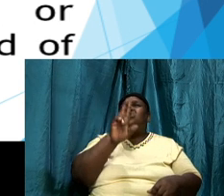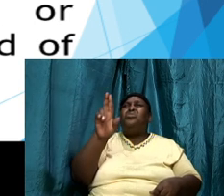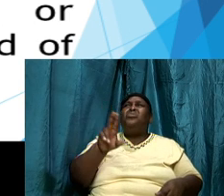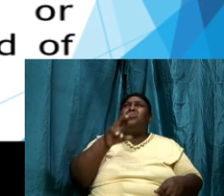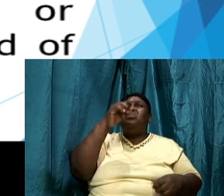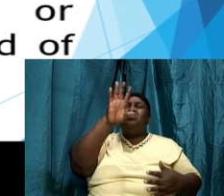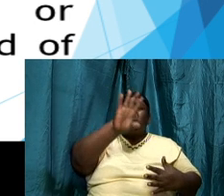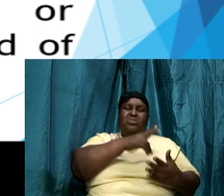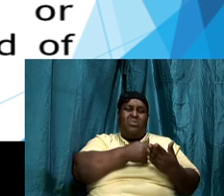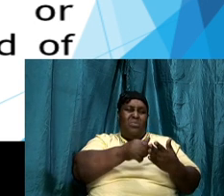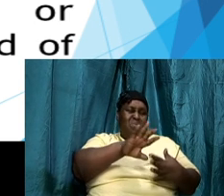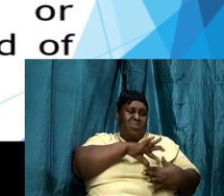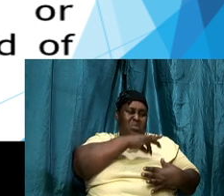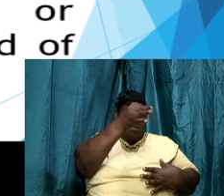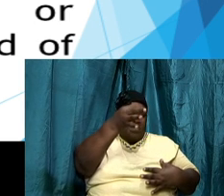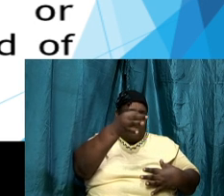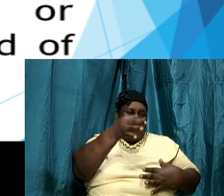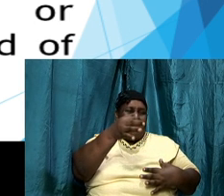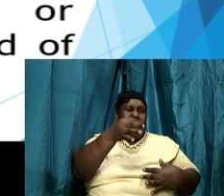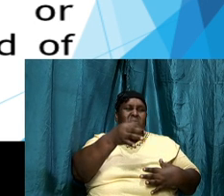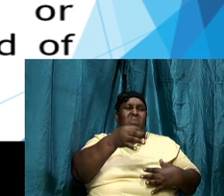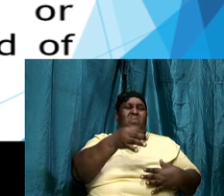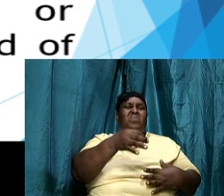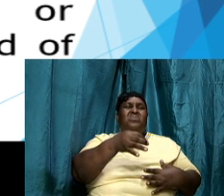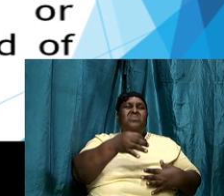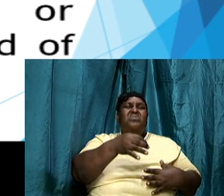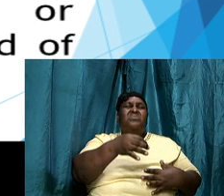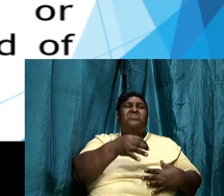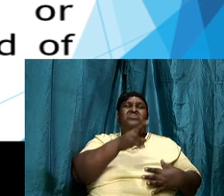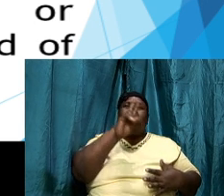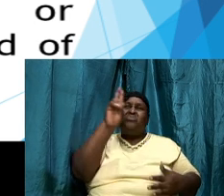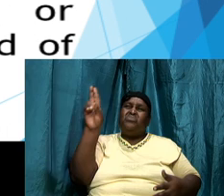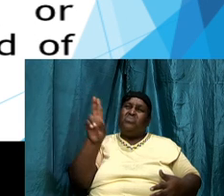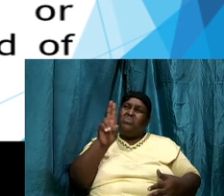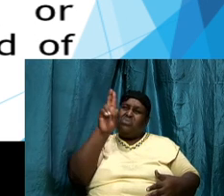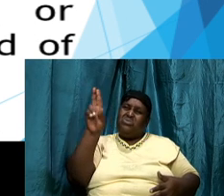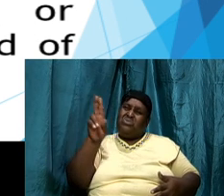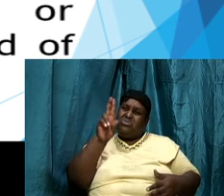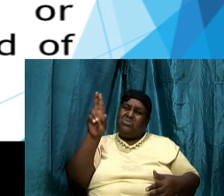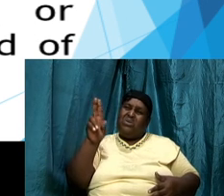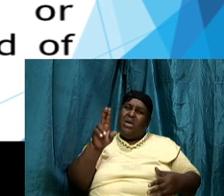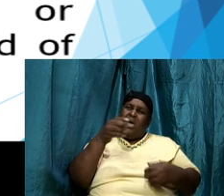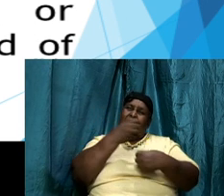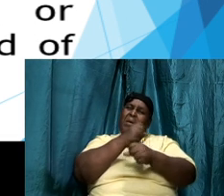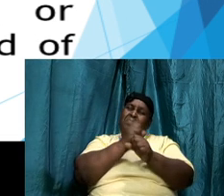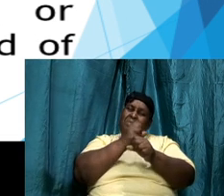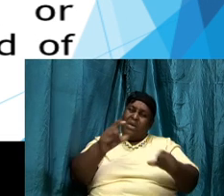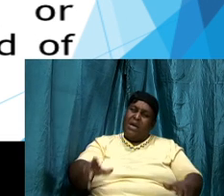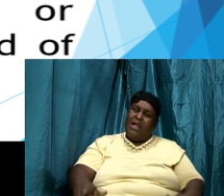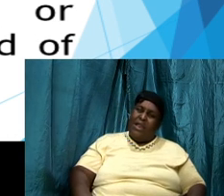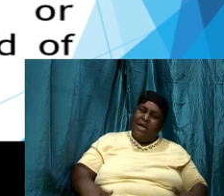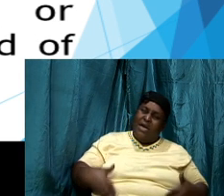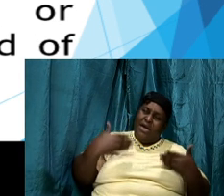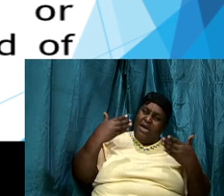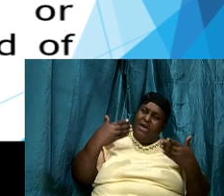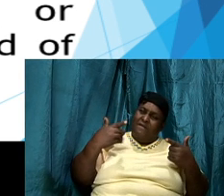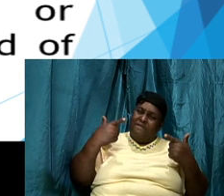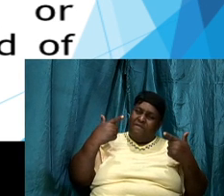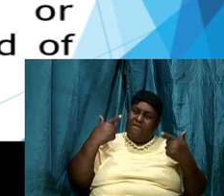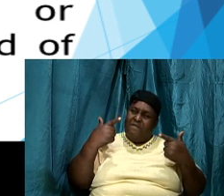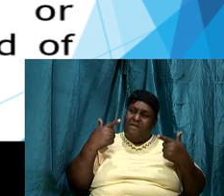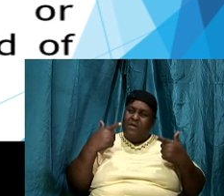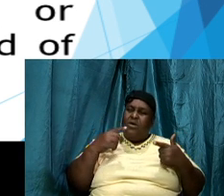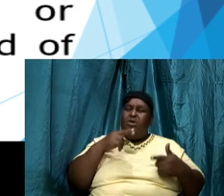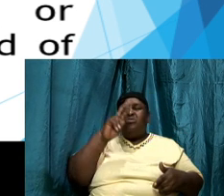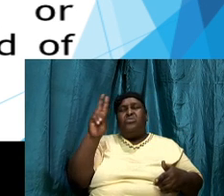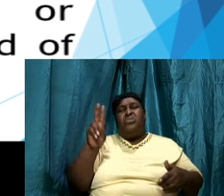pull from and to quicken and to use for a particular situation to